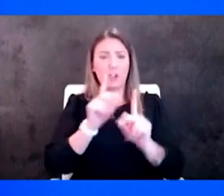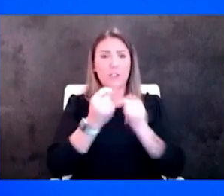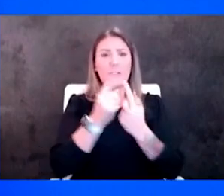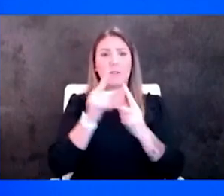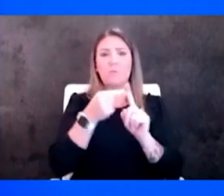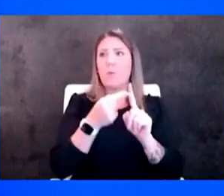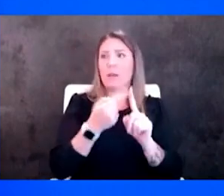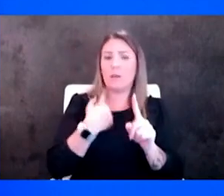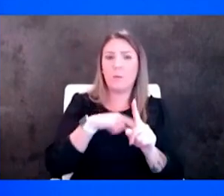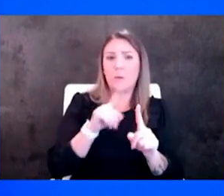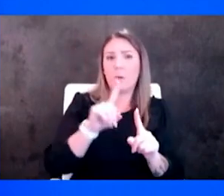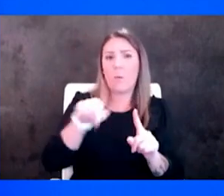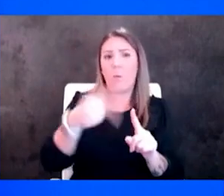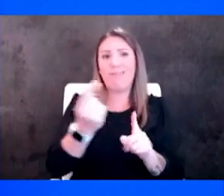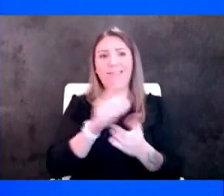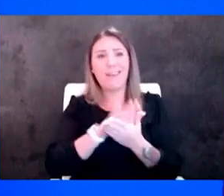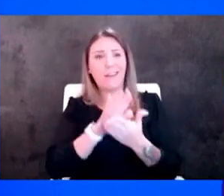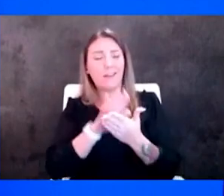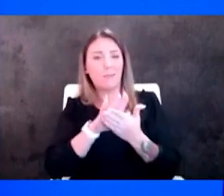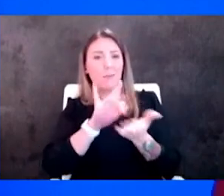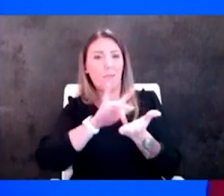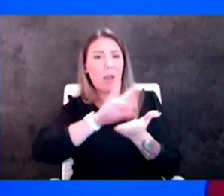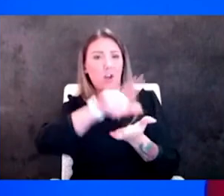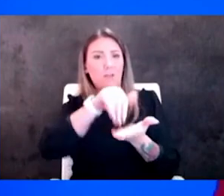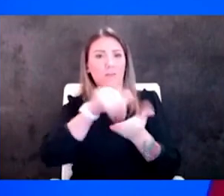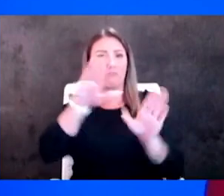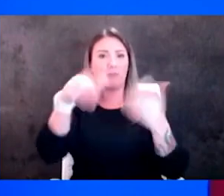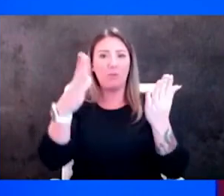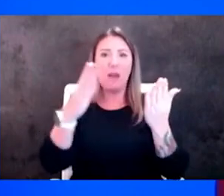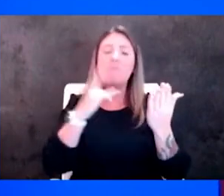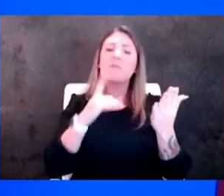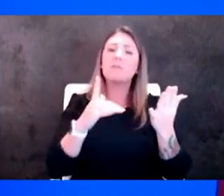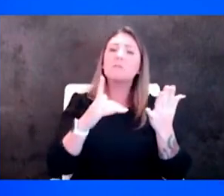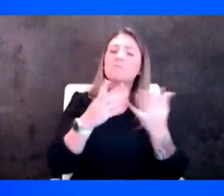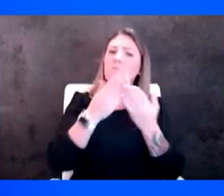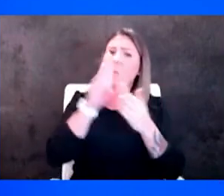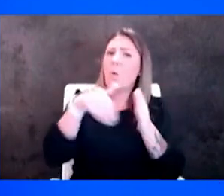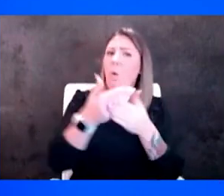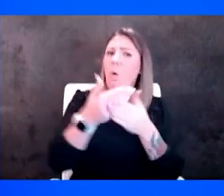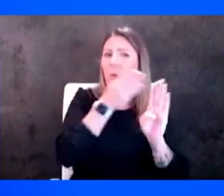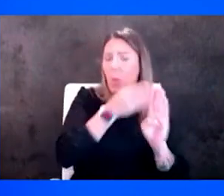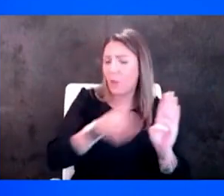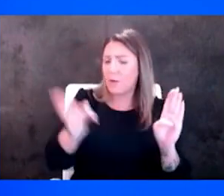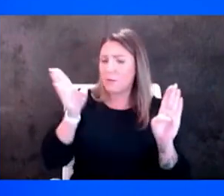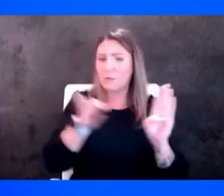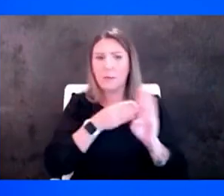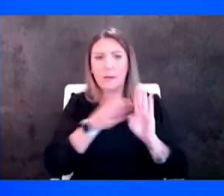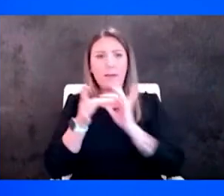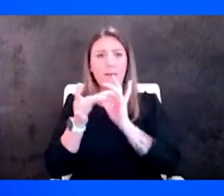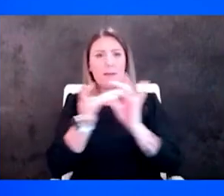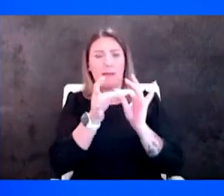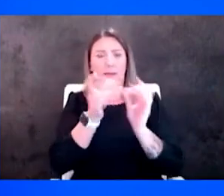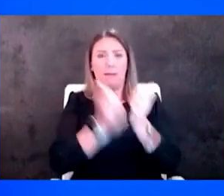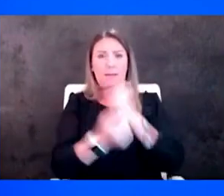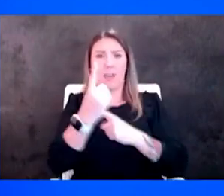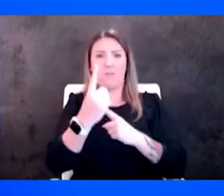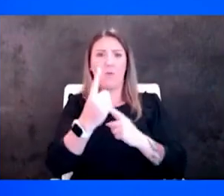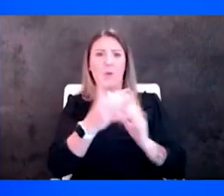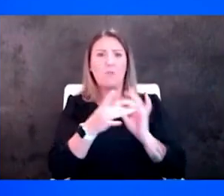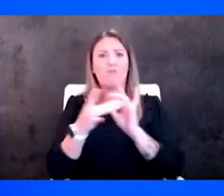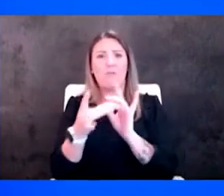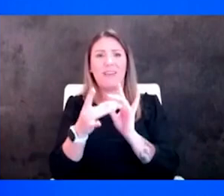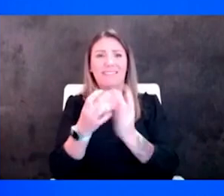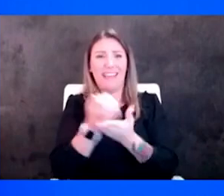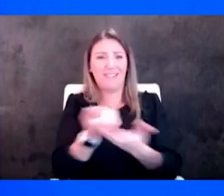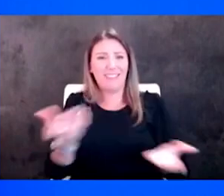academic medical center can provide so we really try and look at the whole continuum and connect everybody around the evidence so that